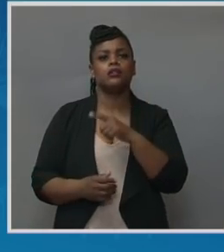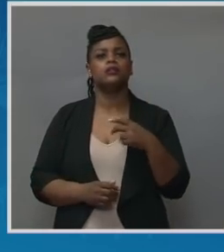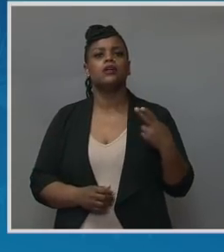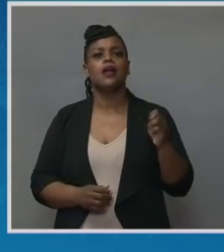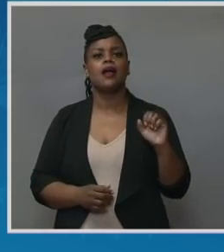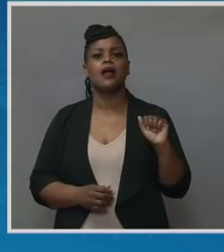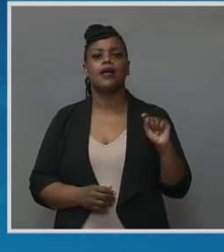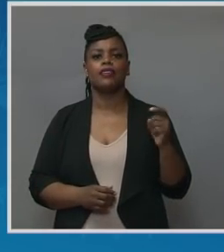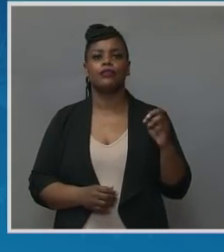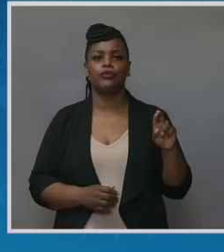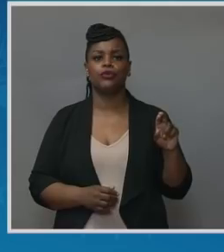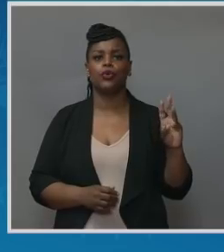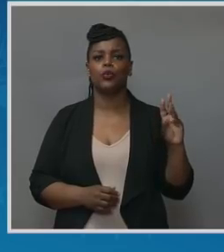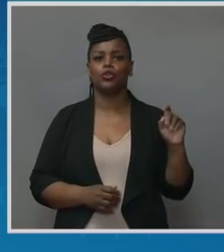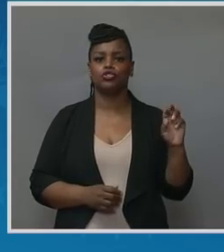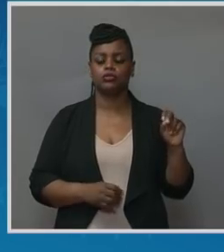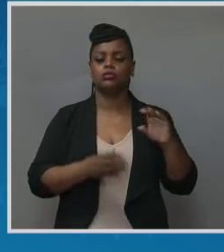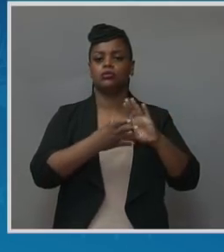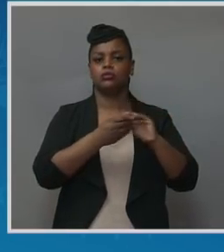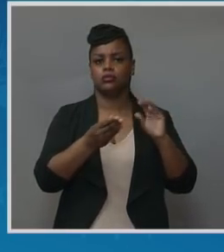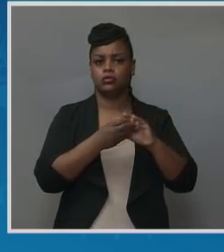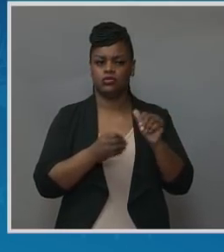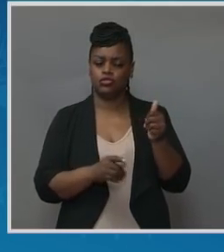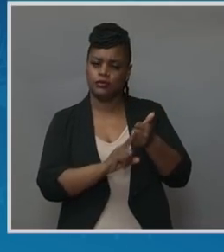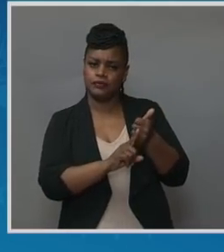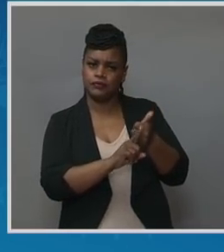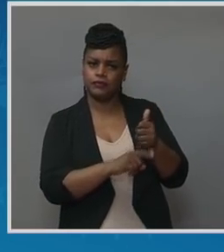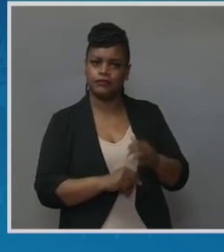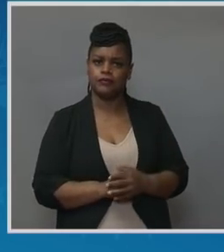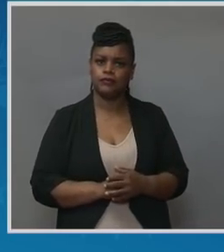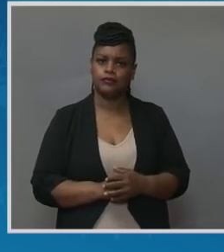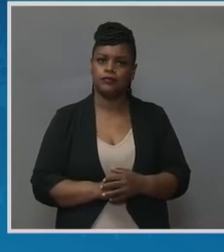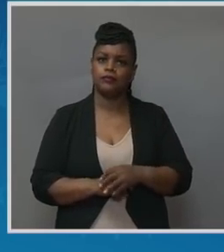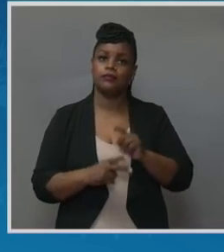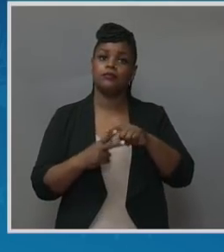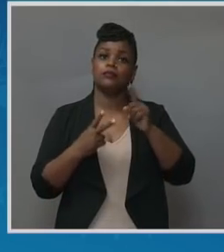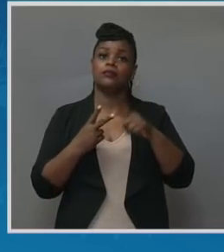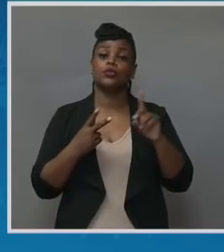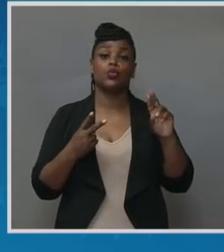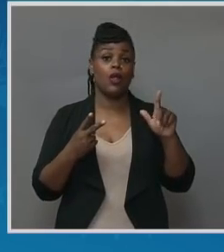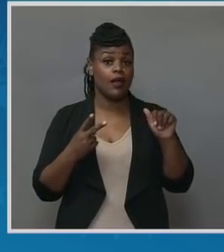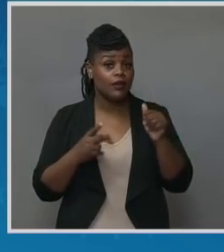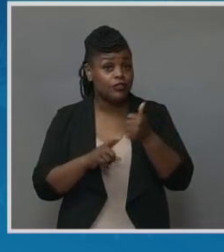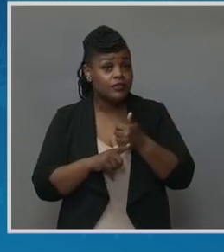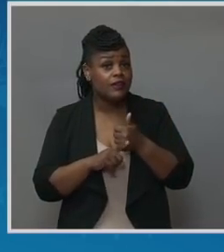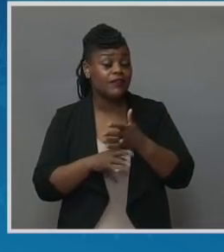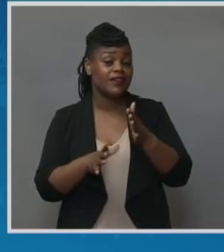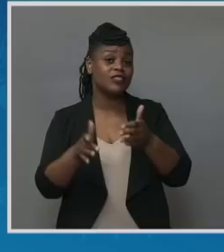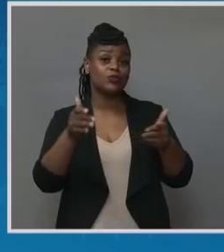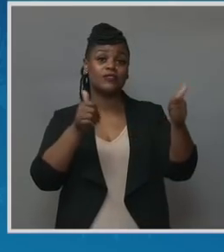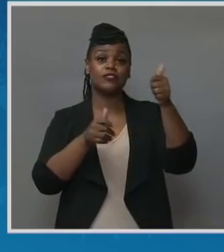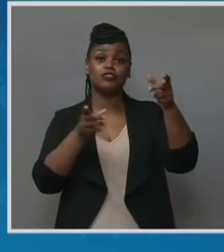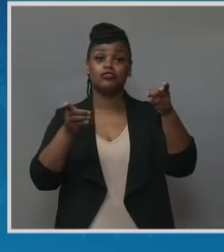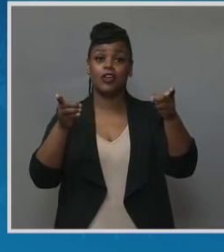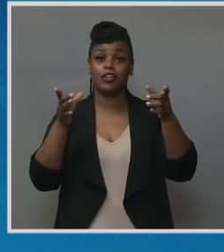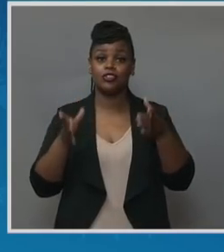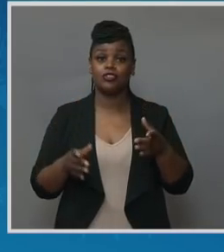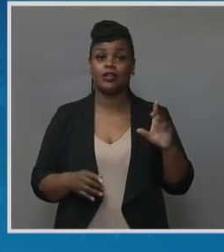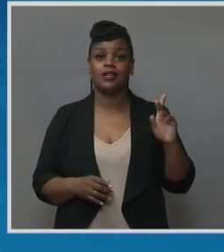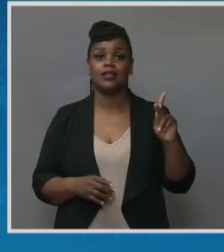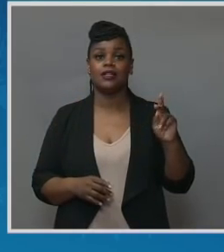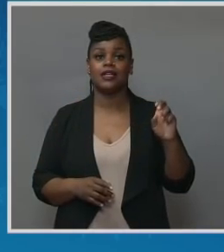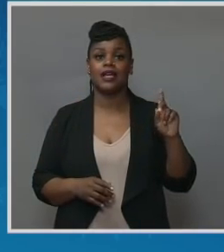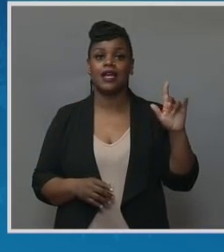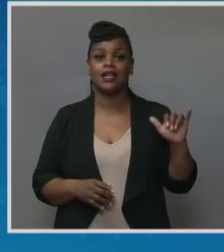about herself. Heather is a mother, a doula, and executive director and founder of Kennedy's Angel